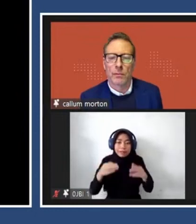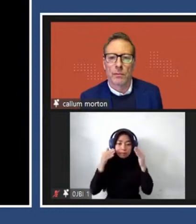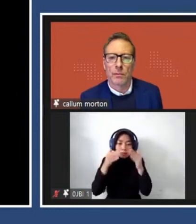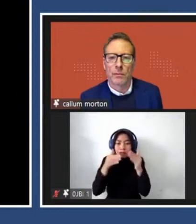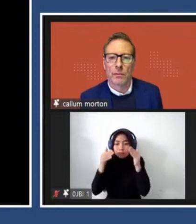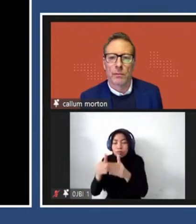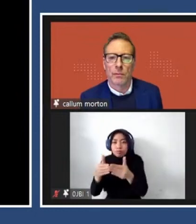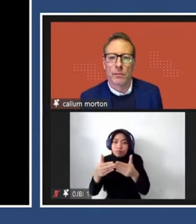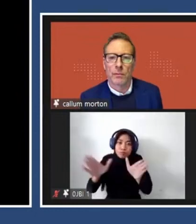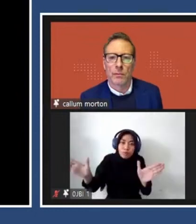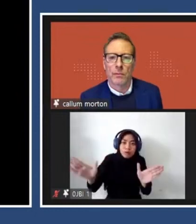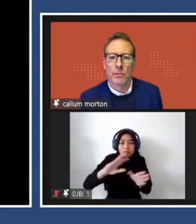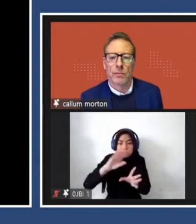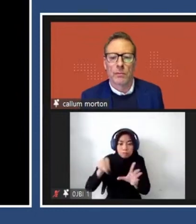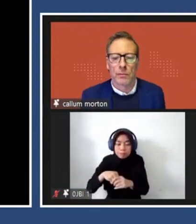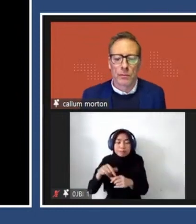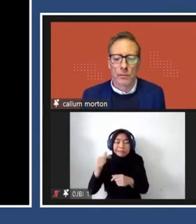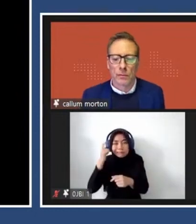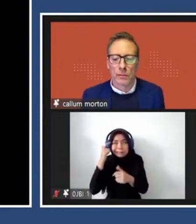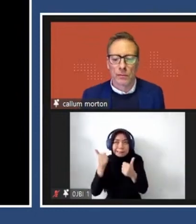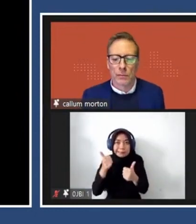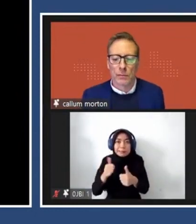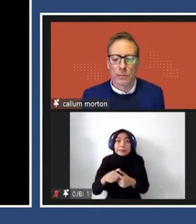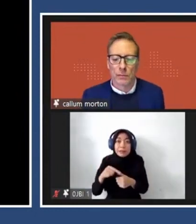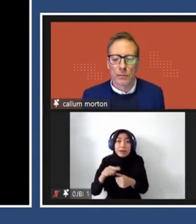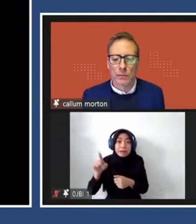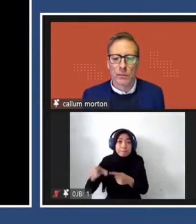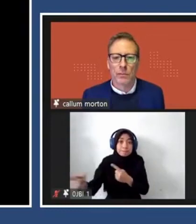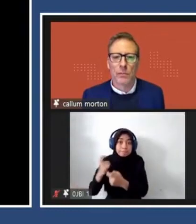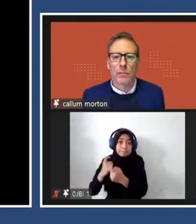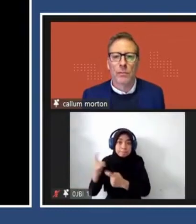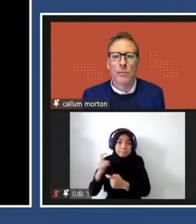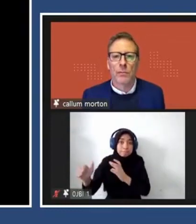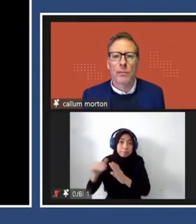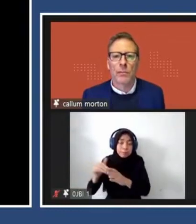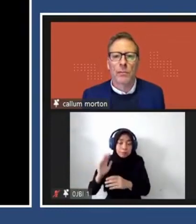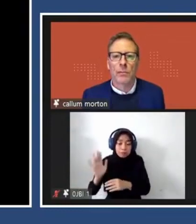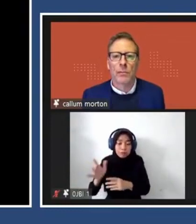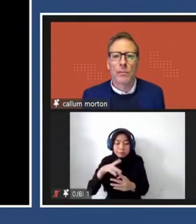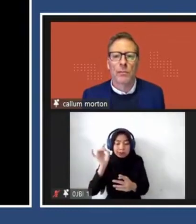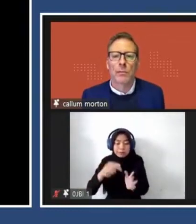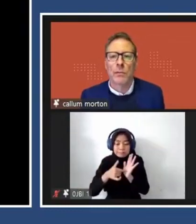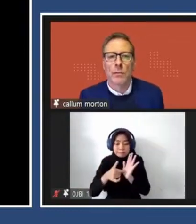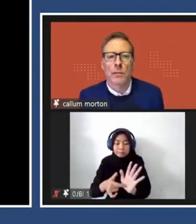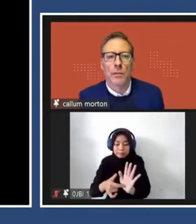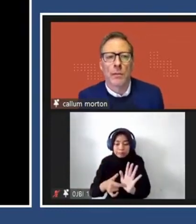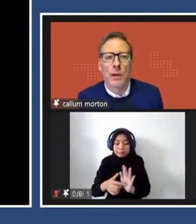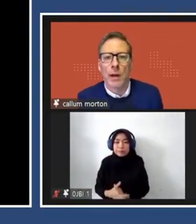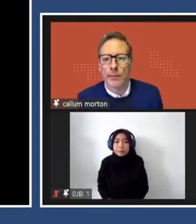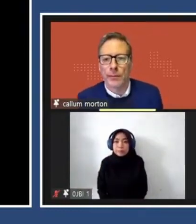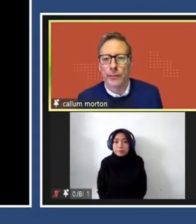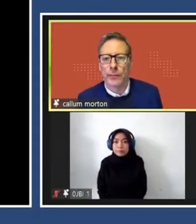and we have actually already some questions that I would like to, uh, just read from the Q&A box.